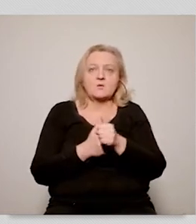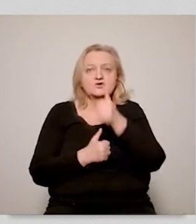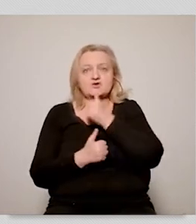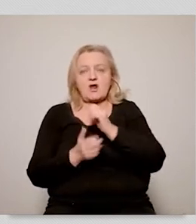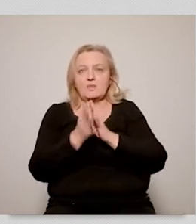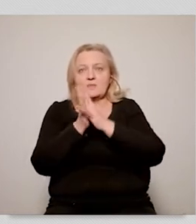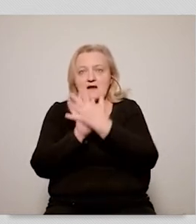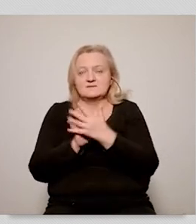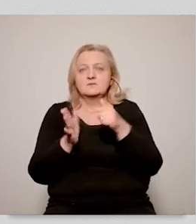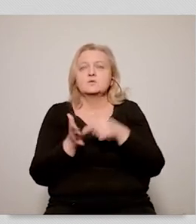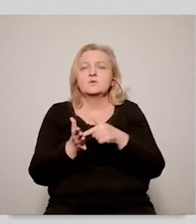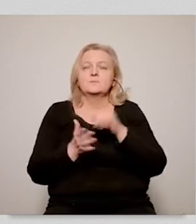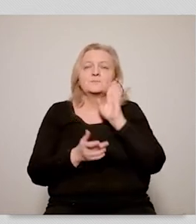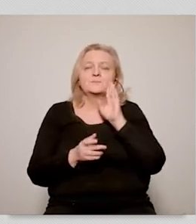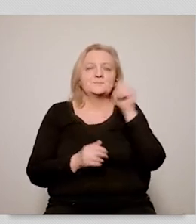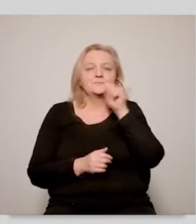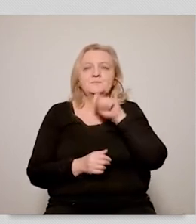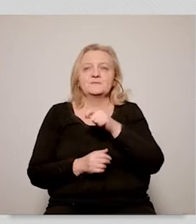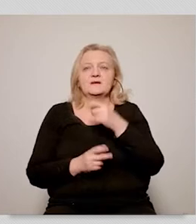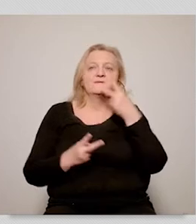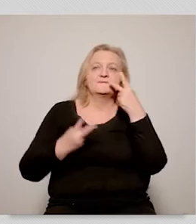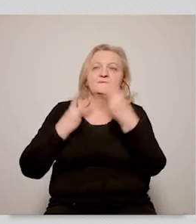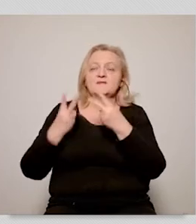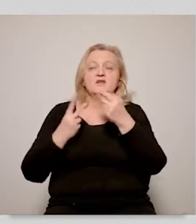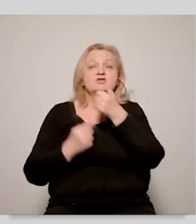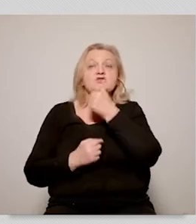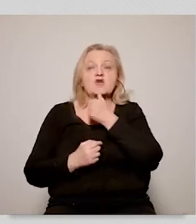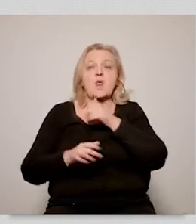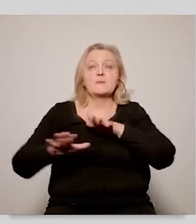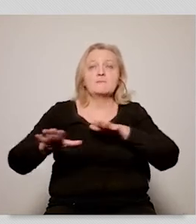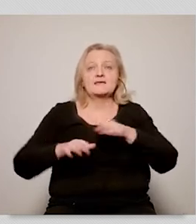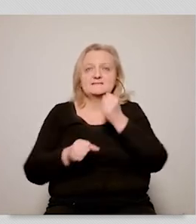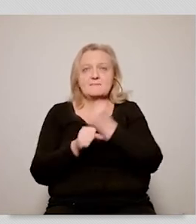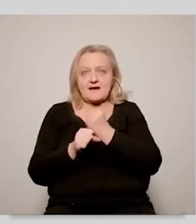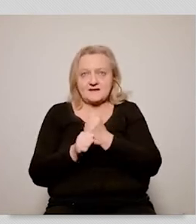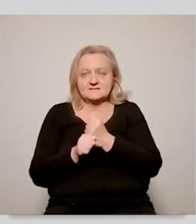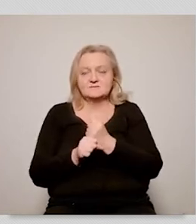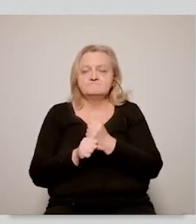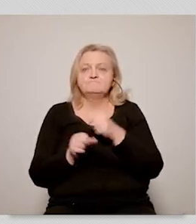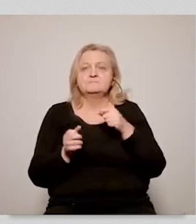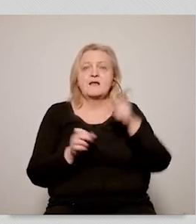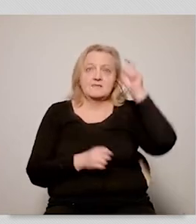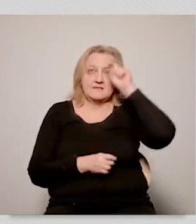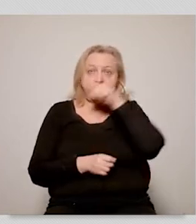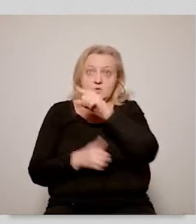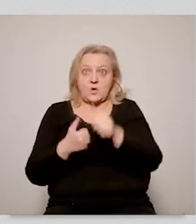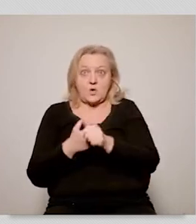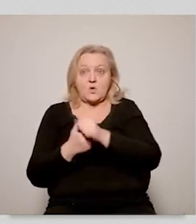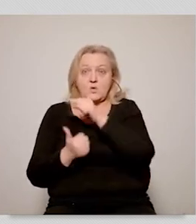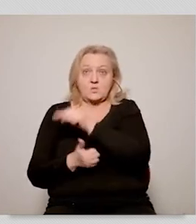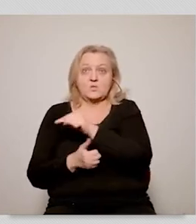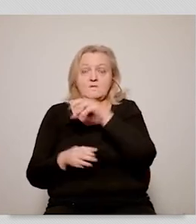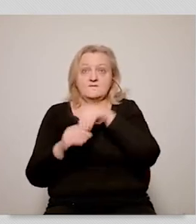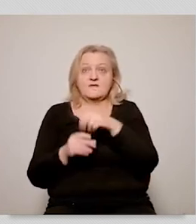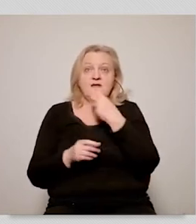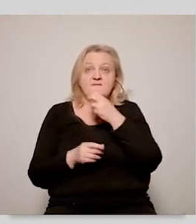There is one argument in favor of the green transition. It is the vision of green jobs. This argument